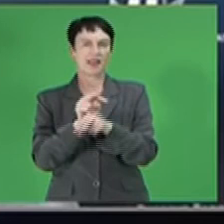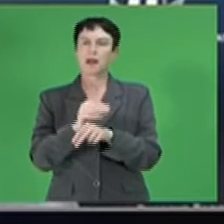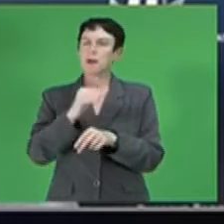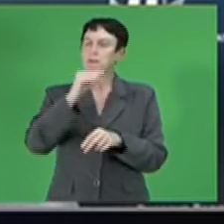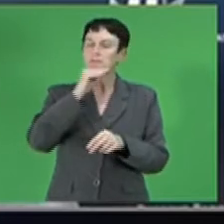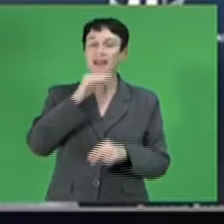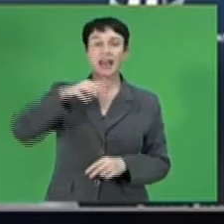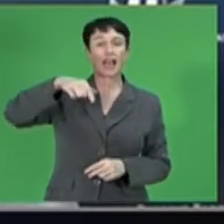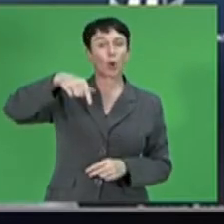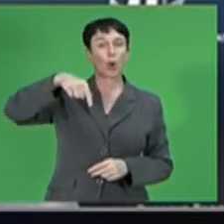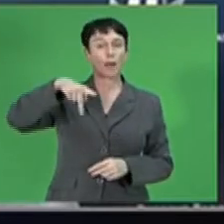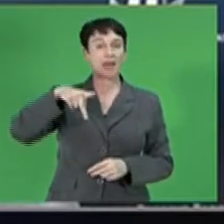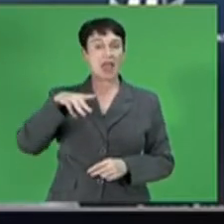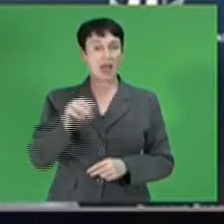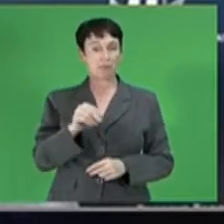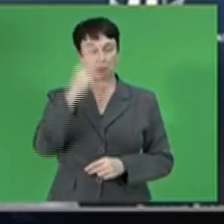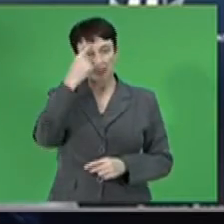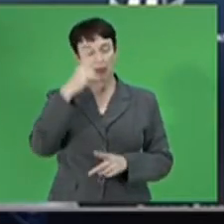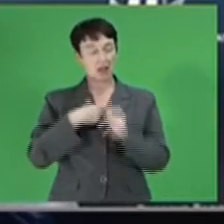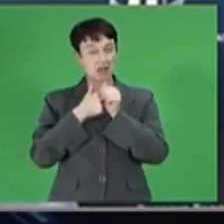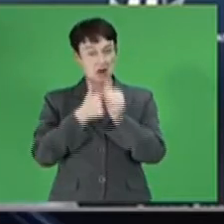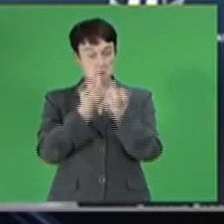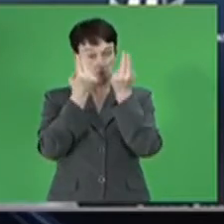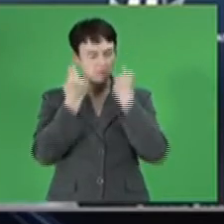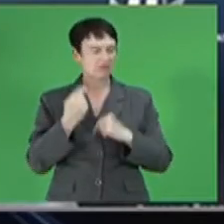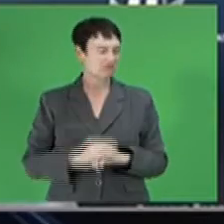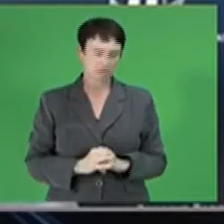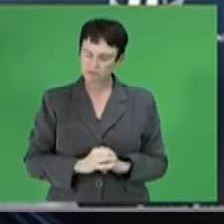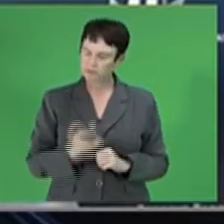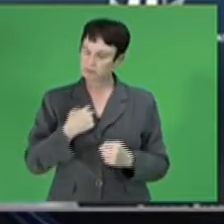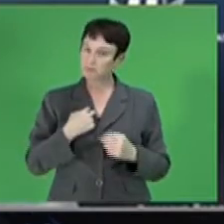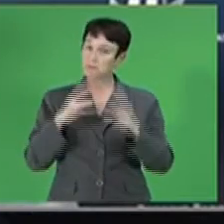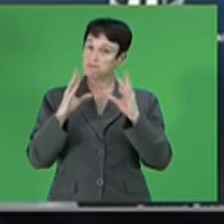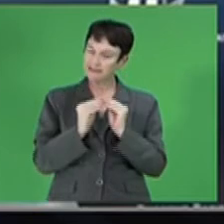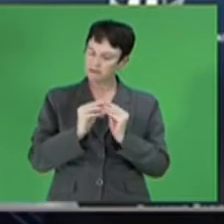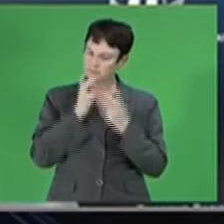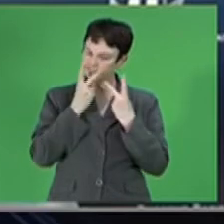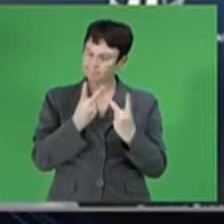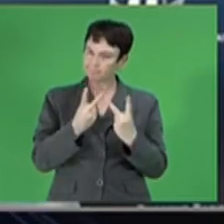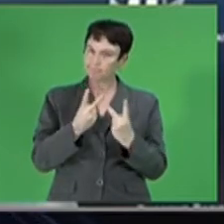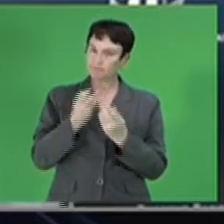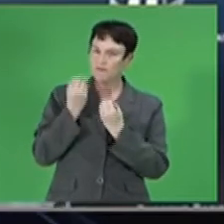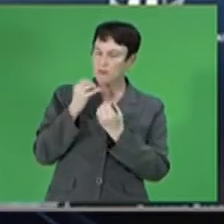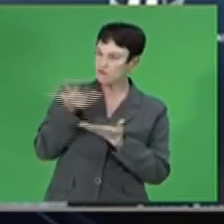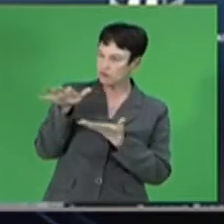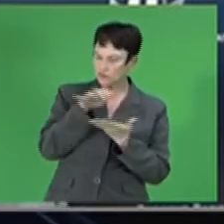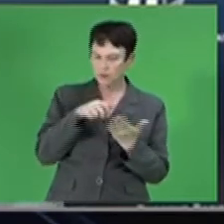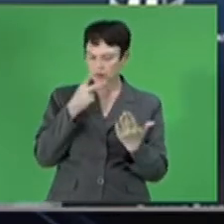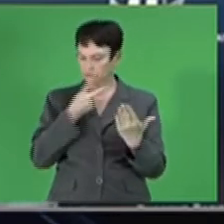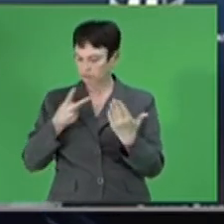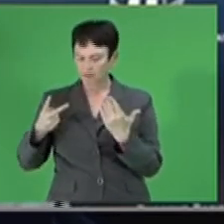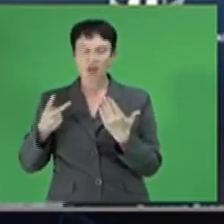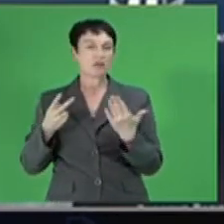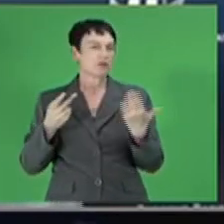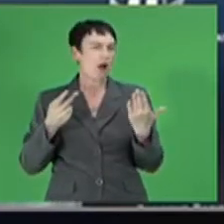changing from meeting to meeting in response to new data and risks. This concludes